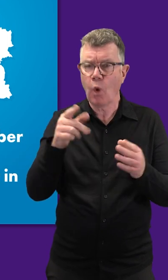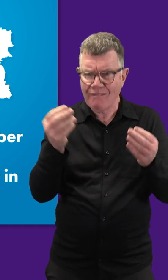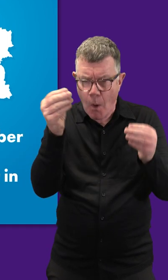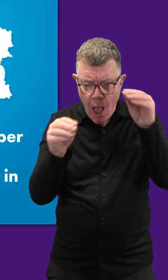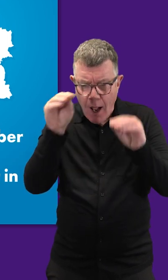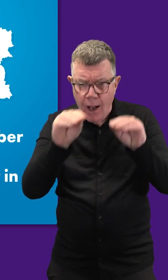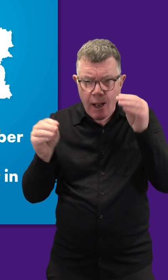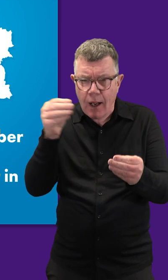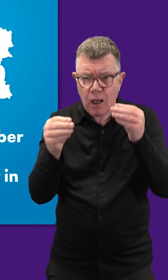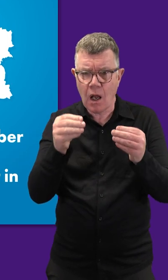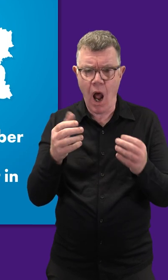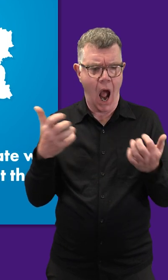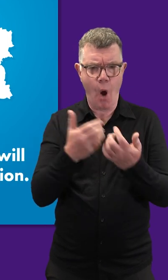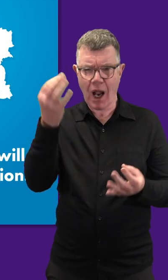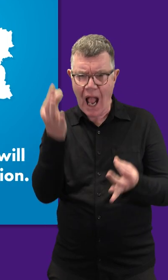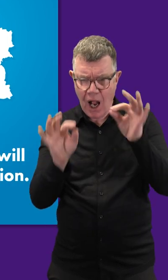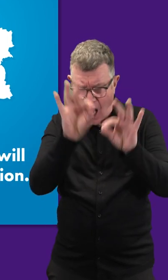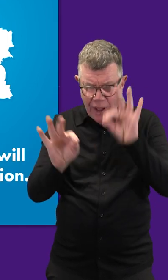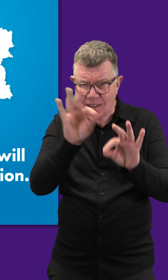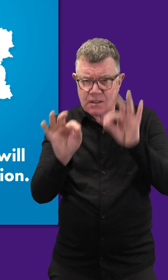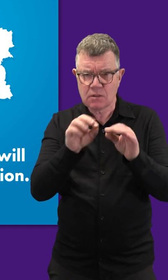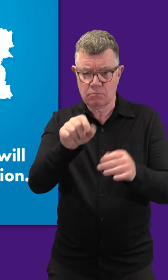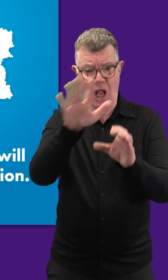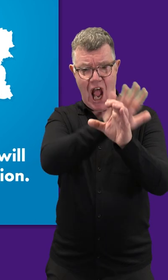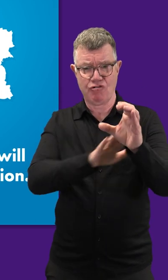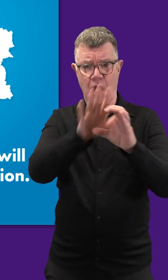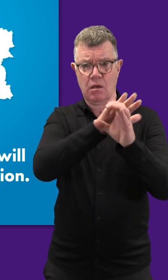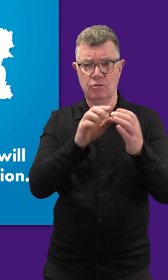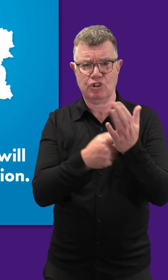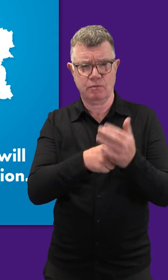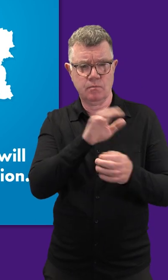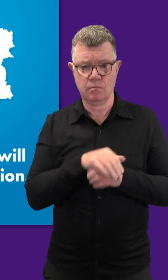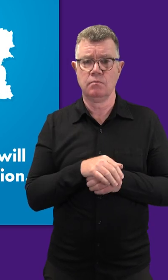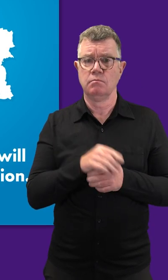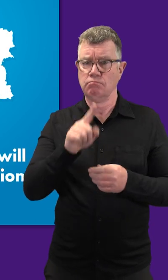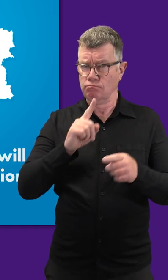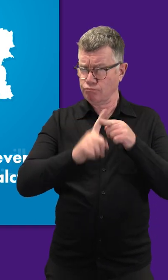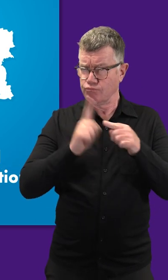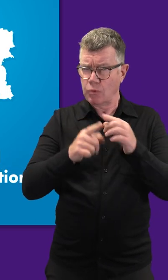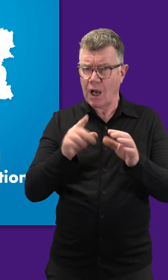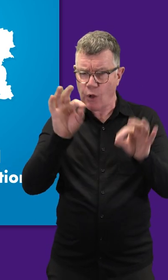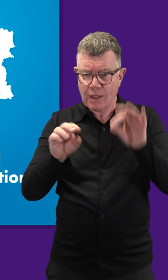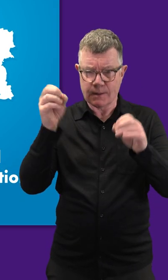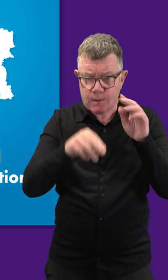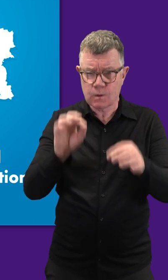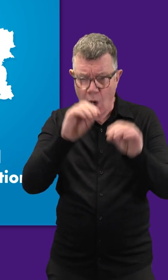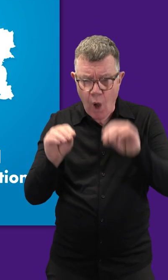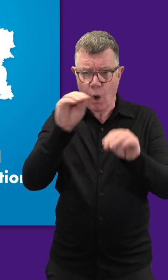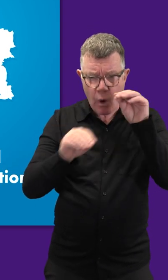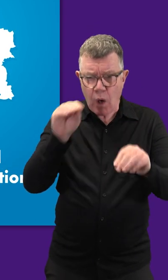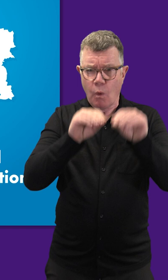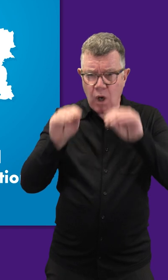elected and use it in a formula to calculate who will represent the region. There are several rounds of